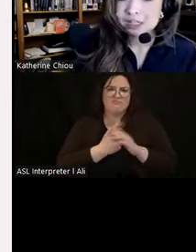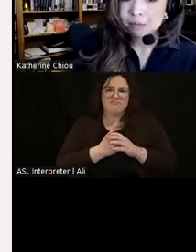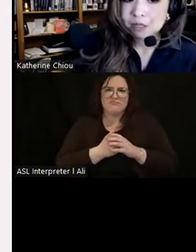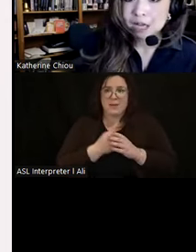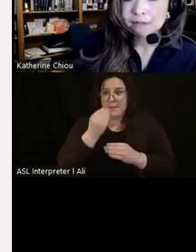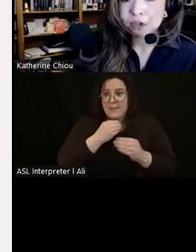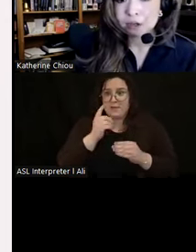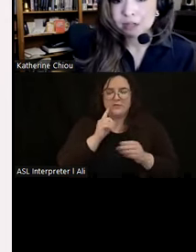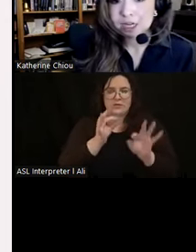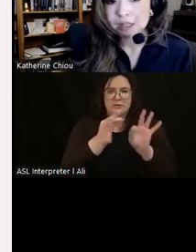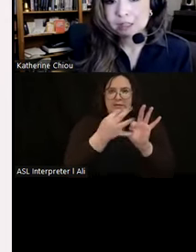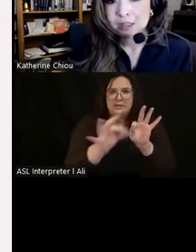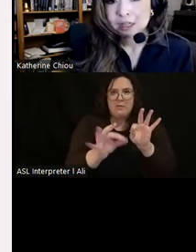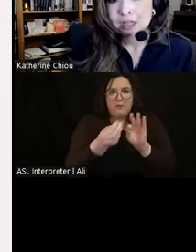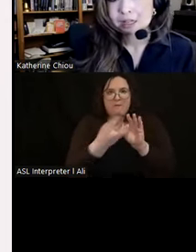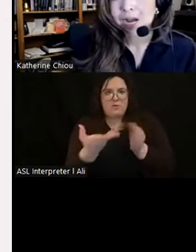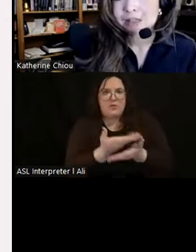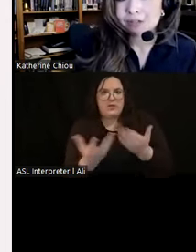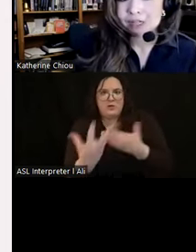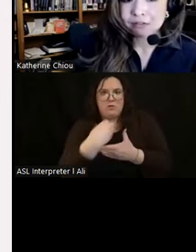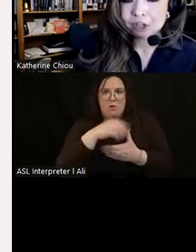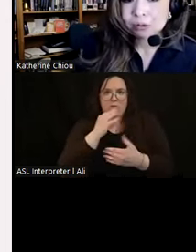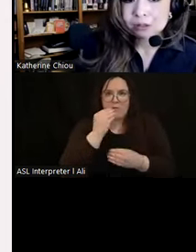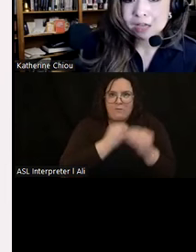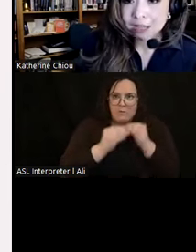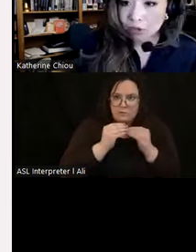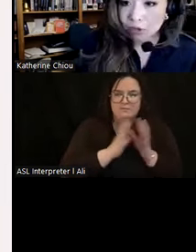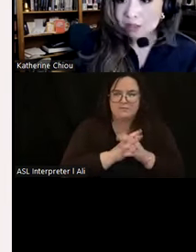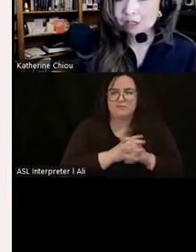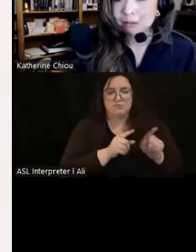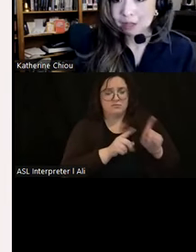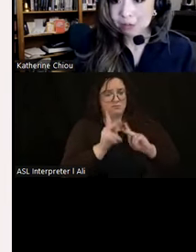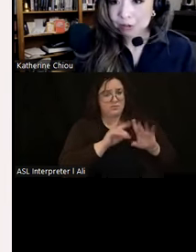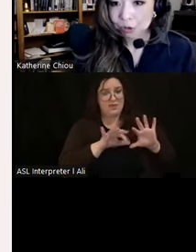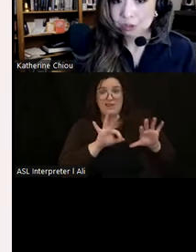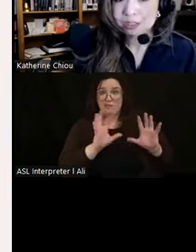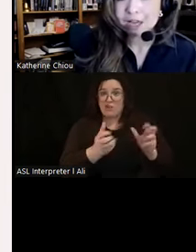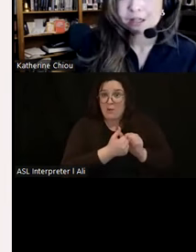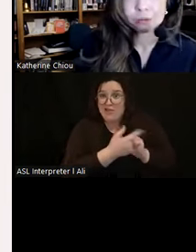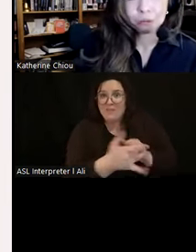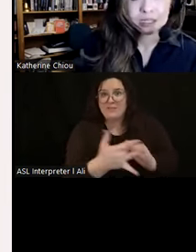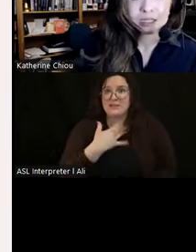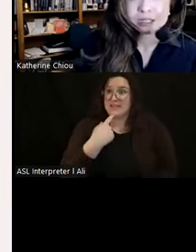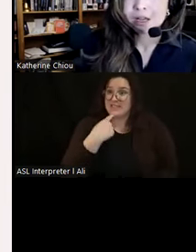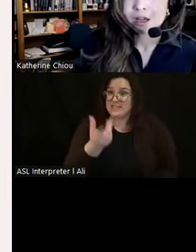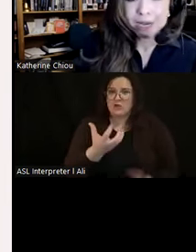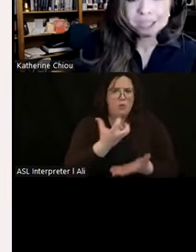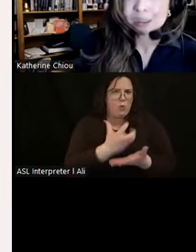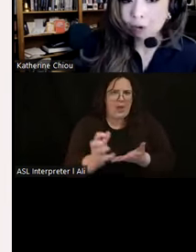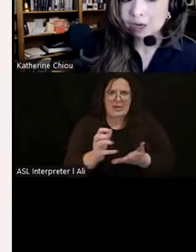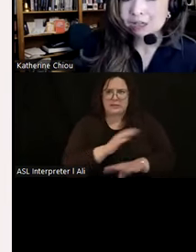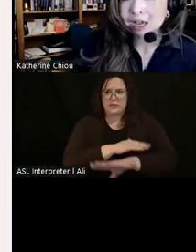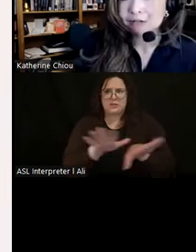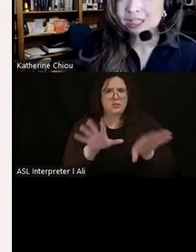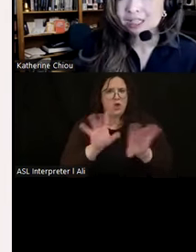of very simple and few ingredients. In the minds of these individuals, and if you talk to them they will usually say this, waste is waste